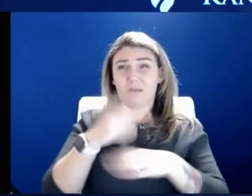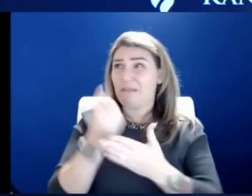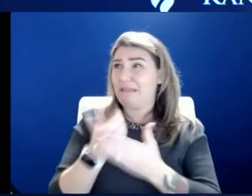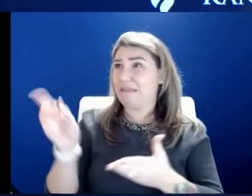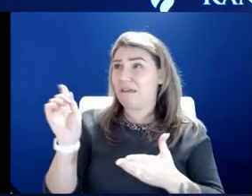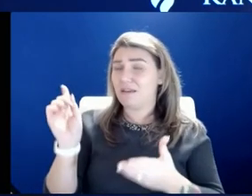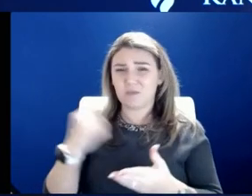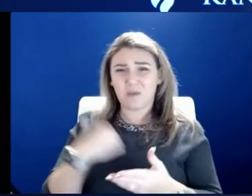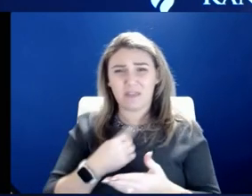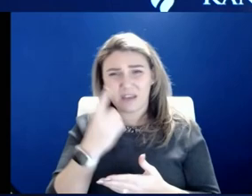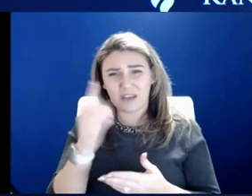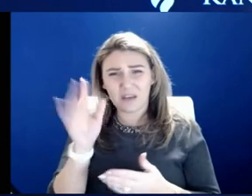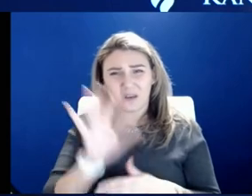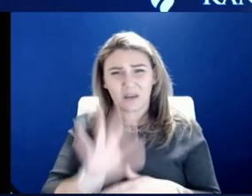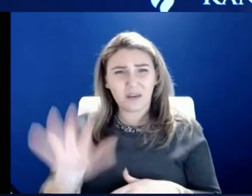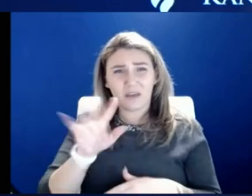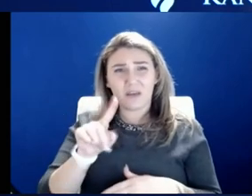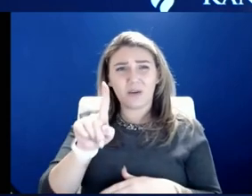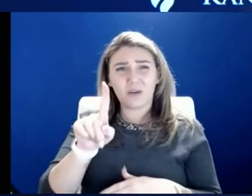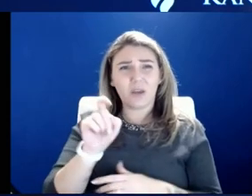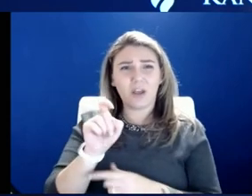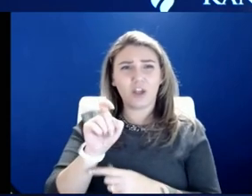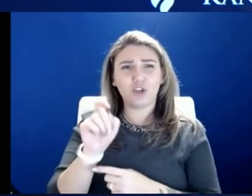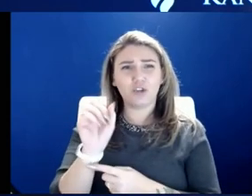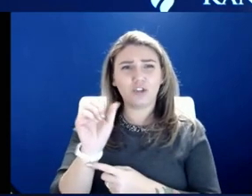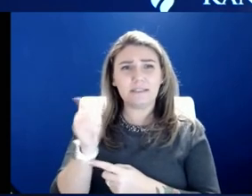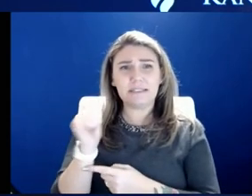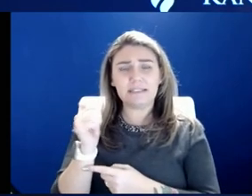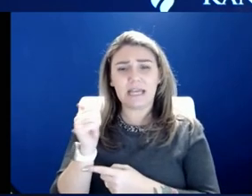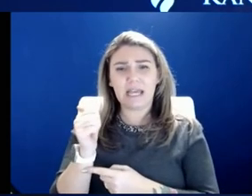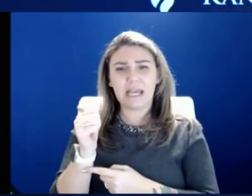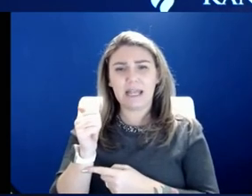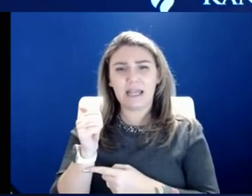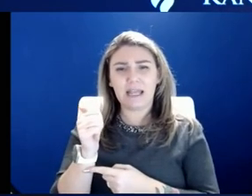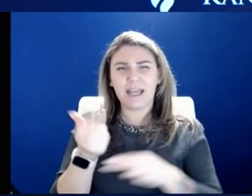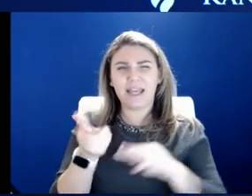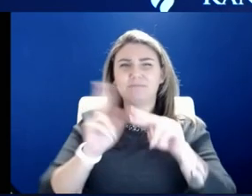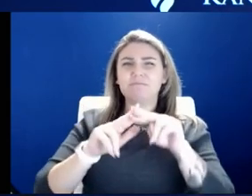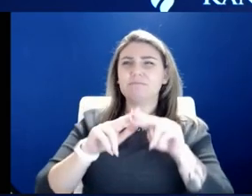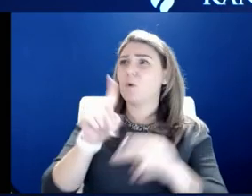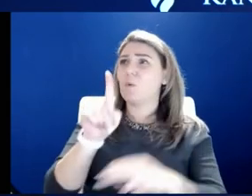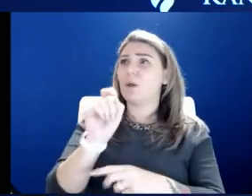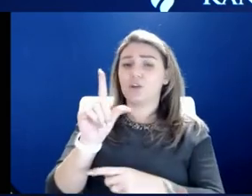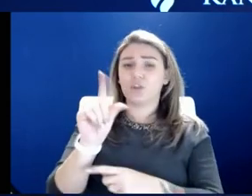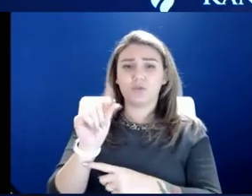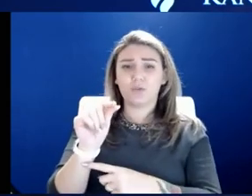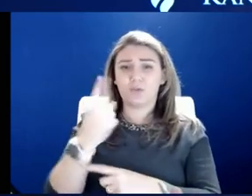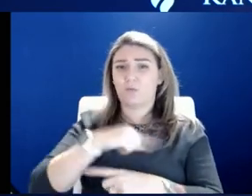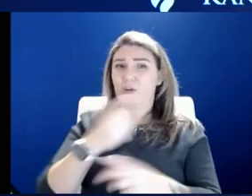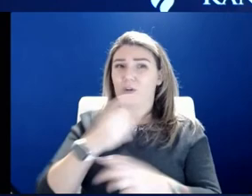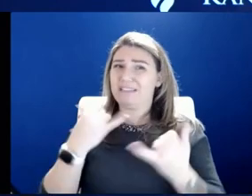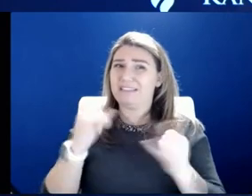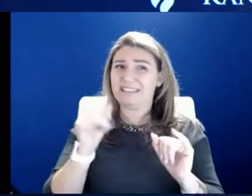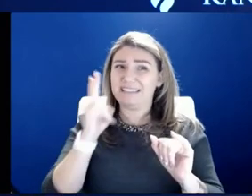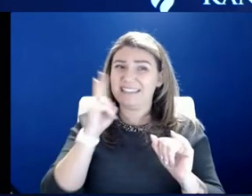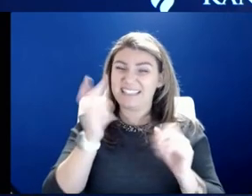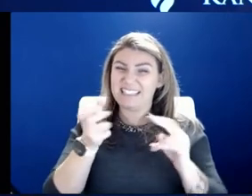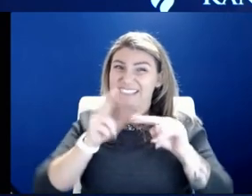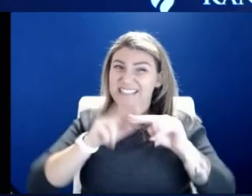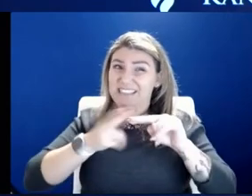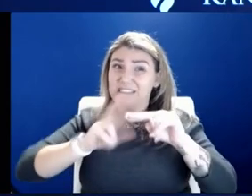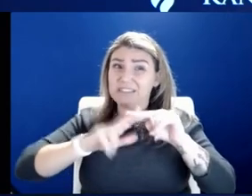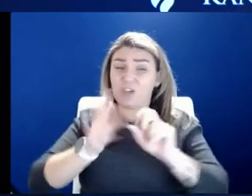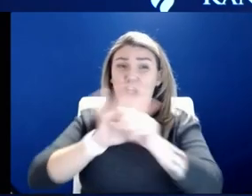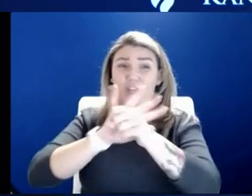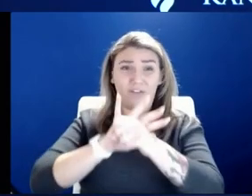around 110 or so. got up to 120. So we're we're still seeing quite a bit of COVID. I think